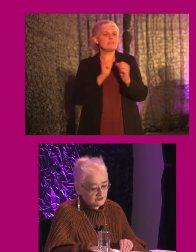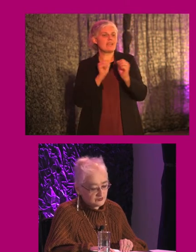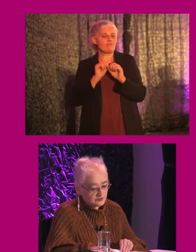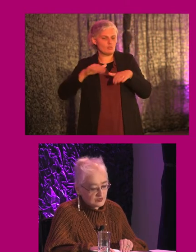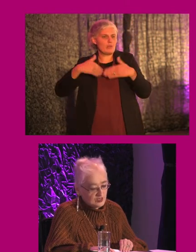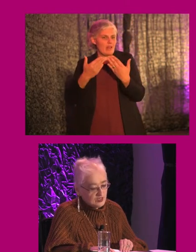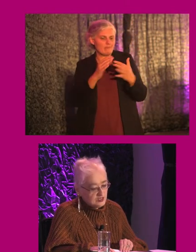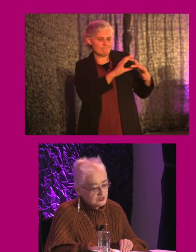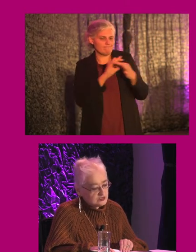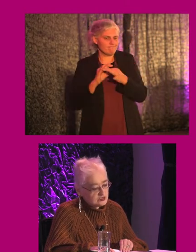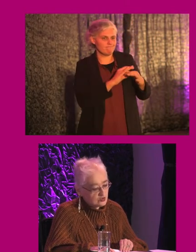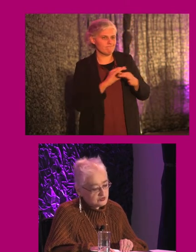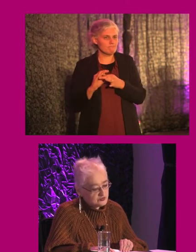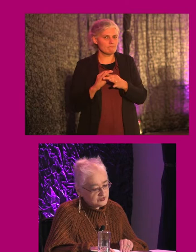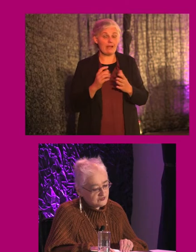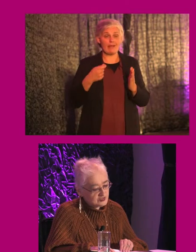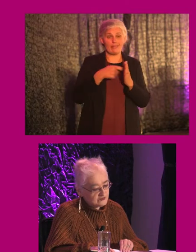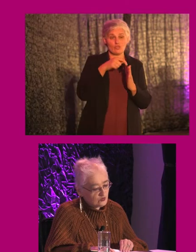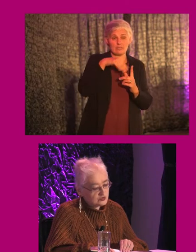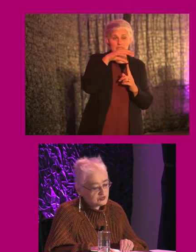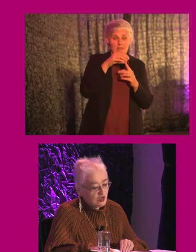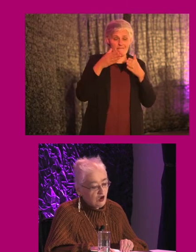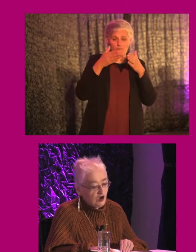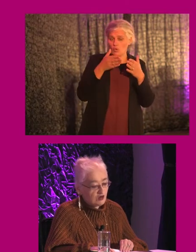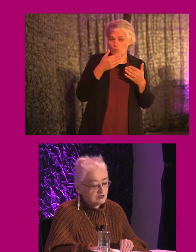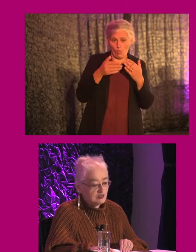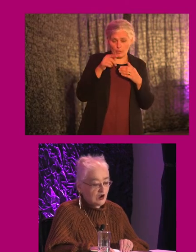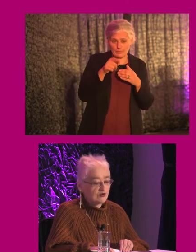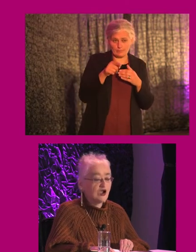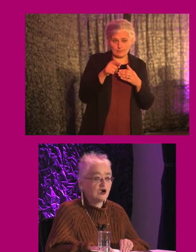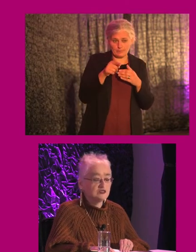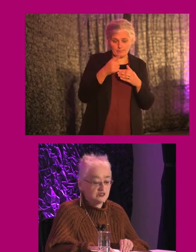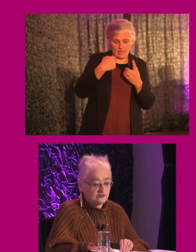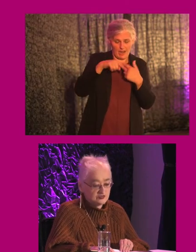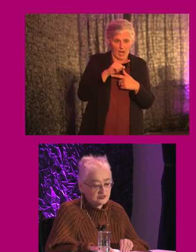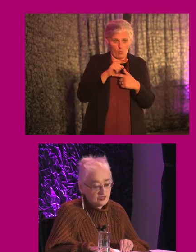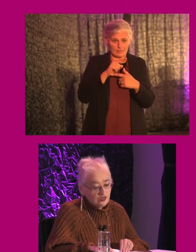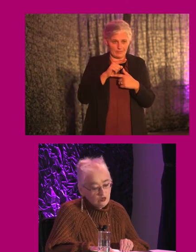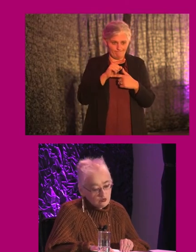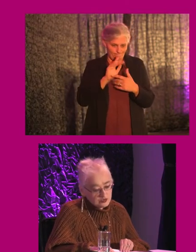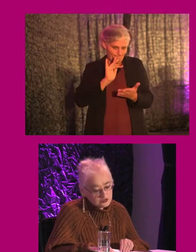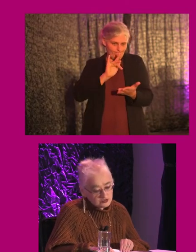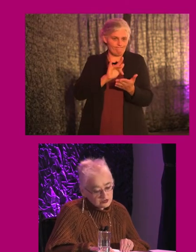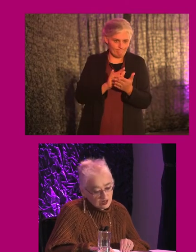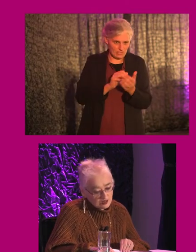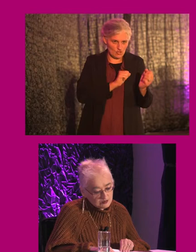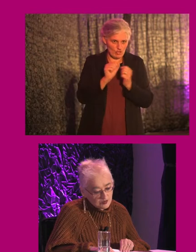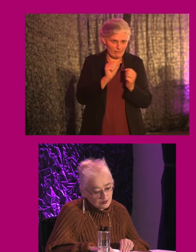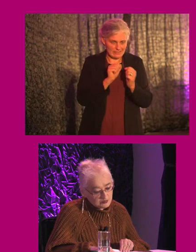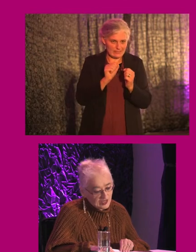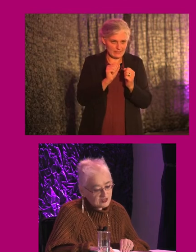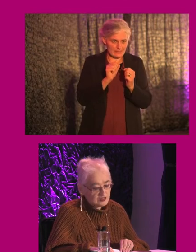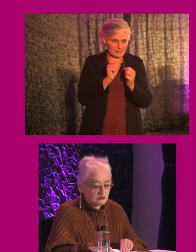In addition, those specifically focused on our hard services, which are